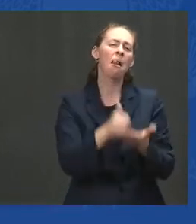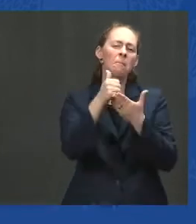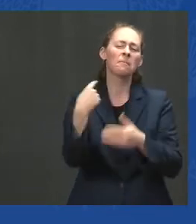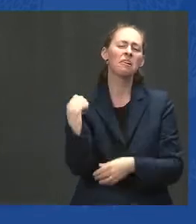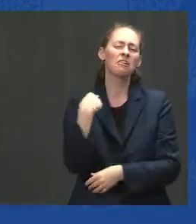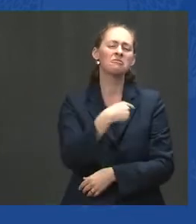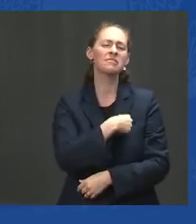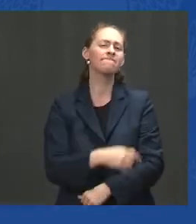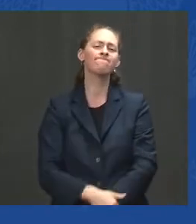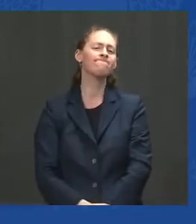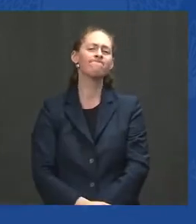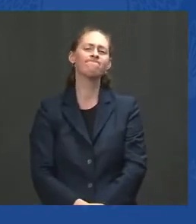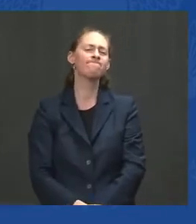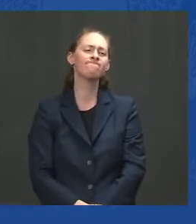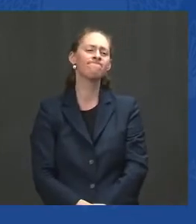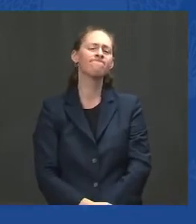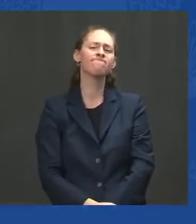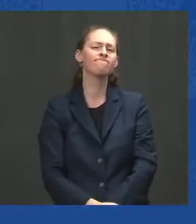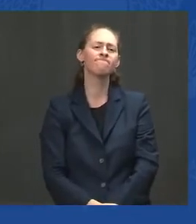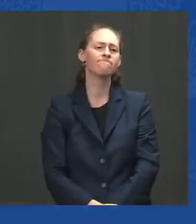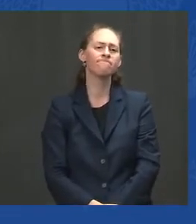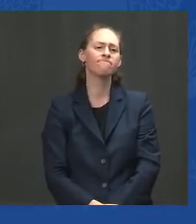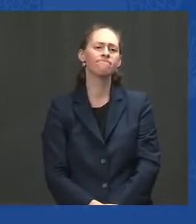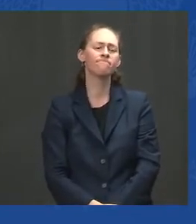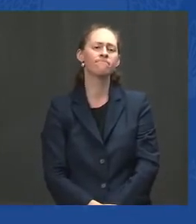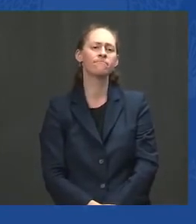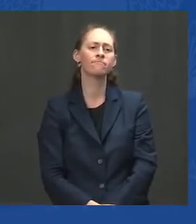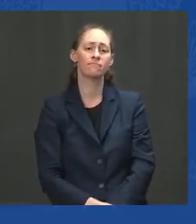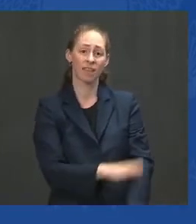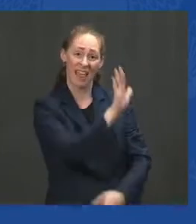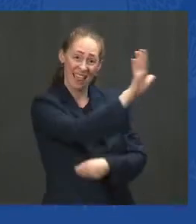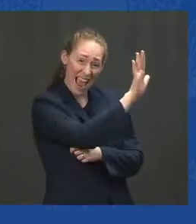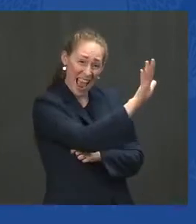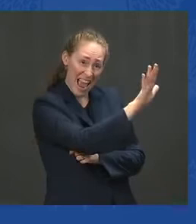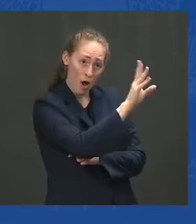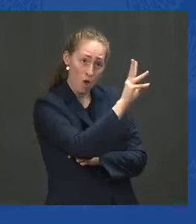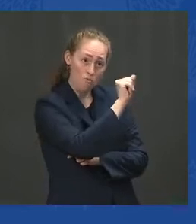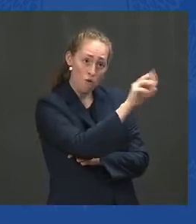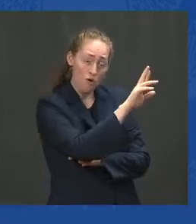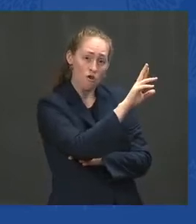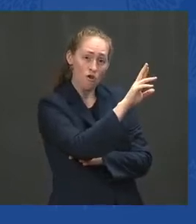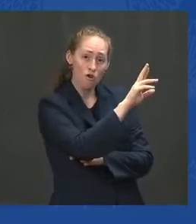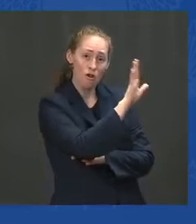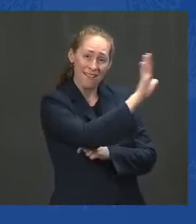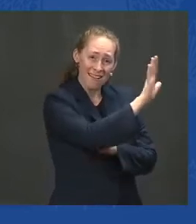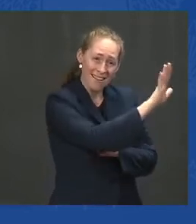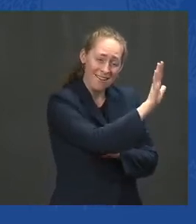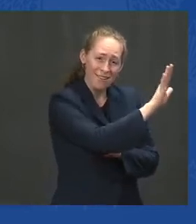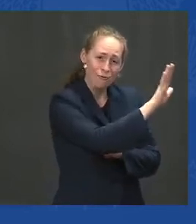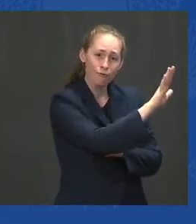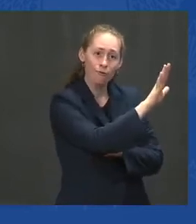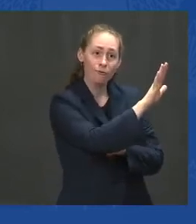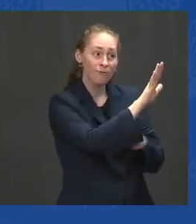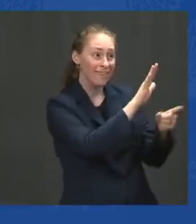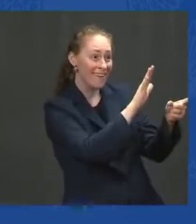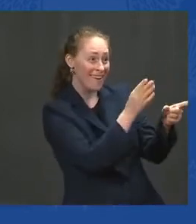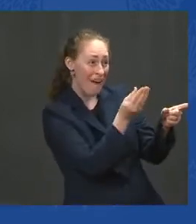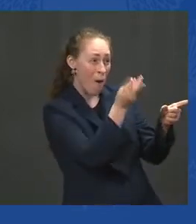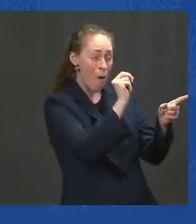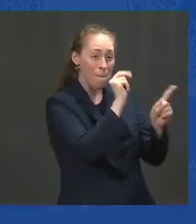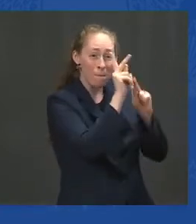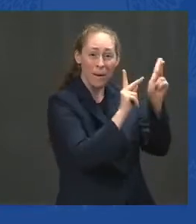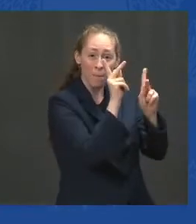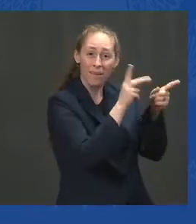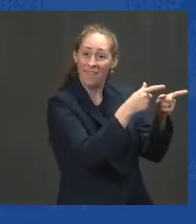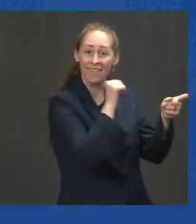on a civil war in a foreign country, of attempting to remake a country through the endless military deployments of U.S.